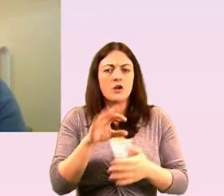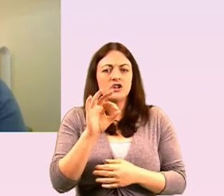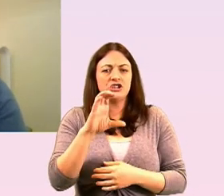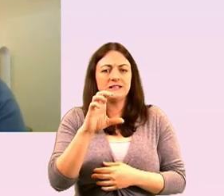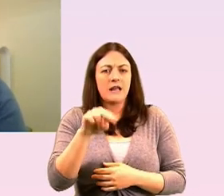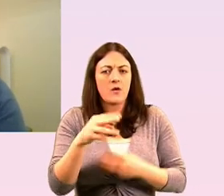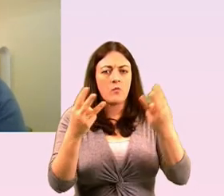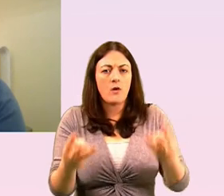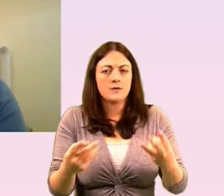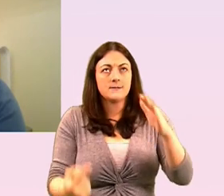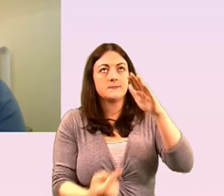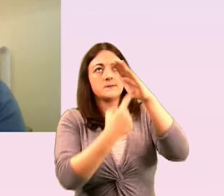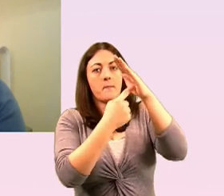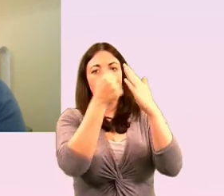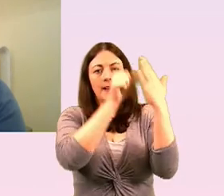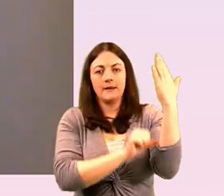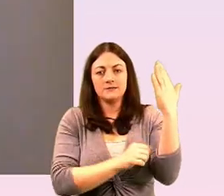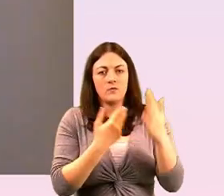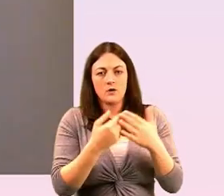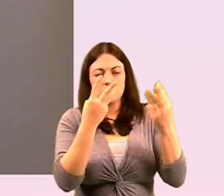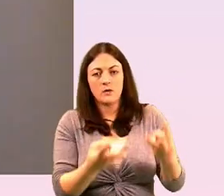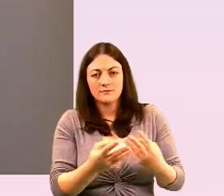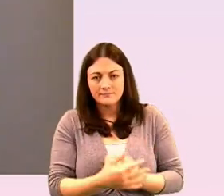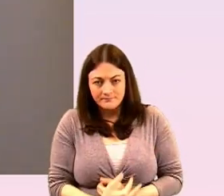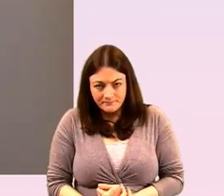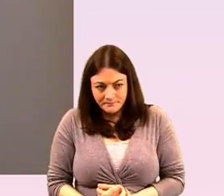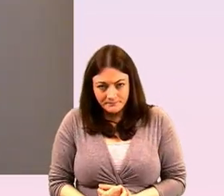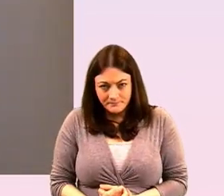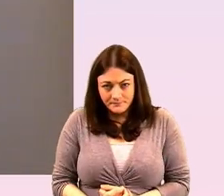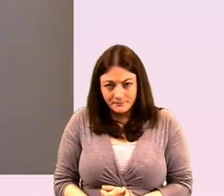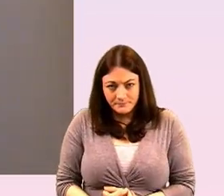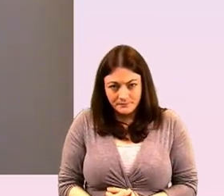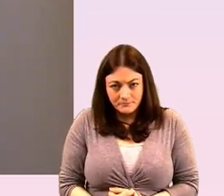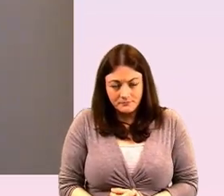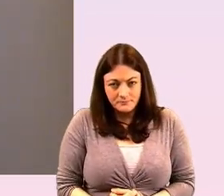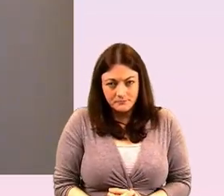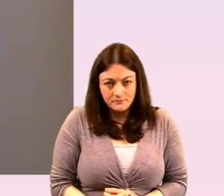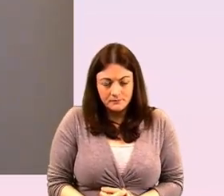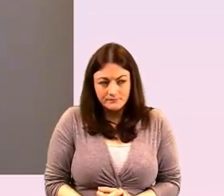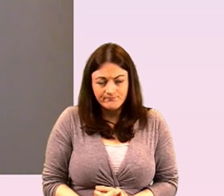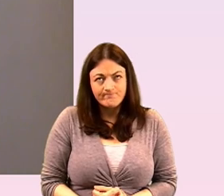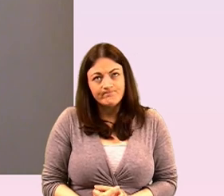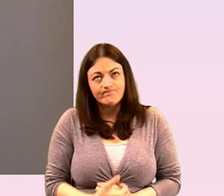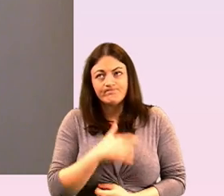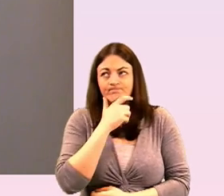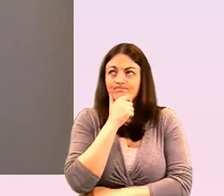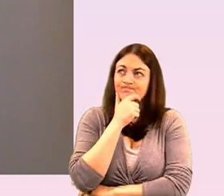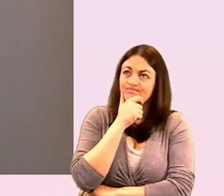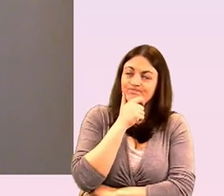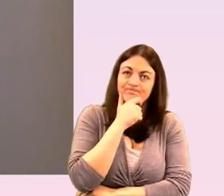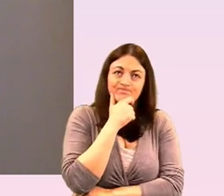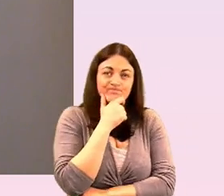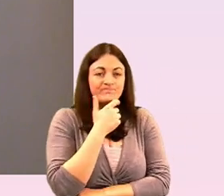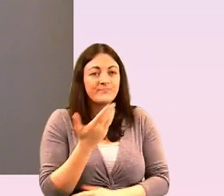um wow yeah i i um i really i really